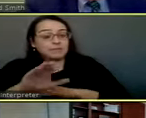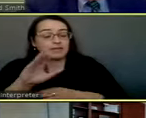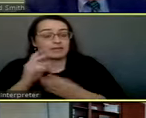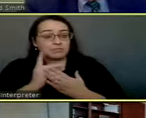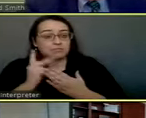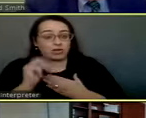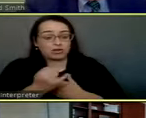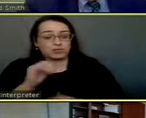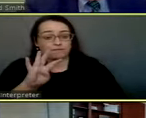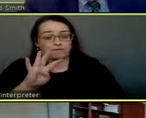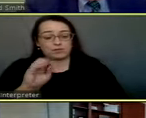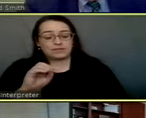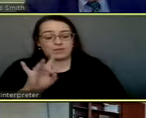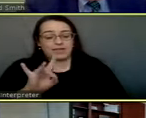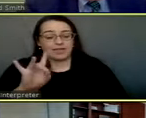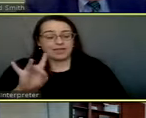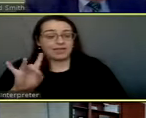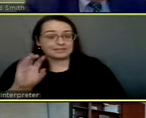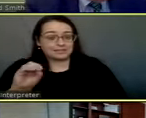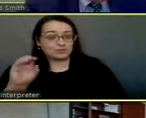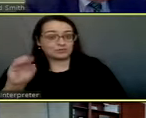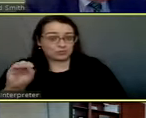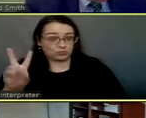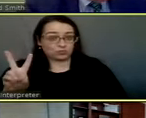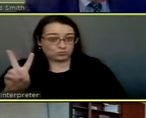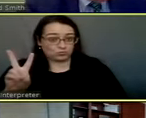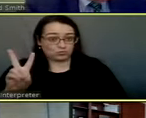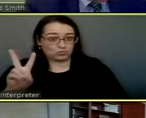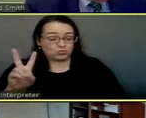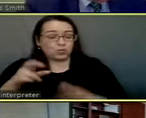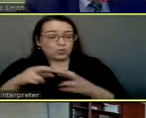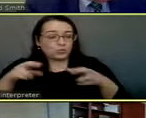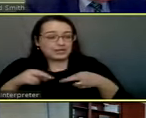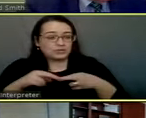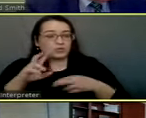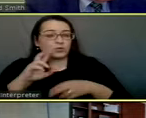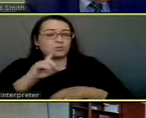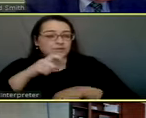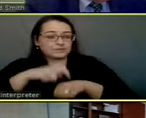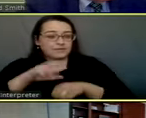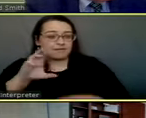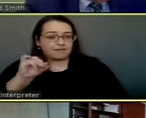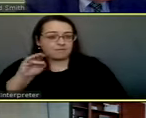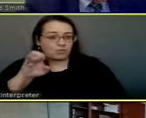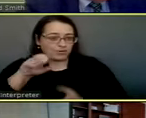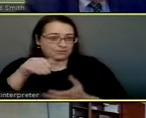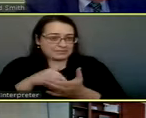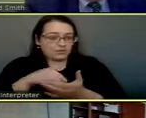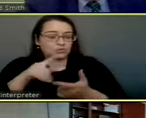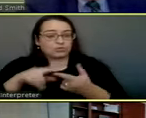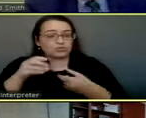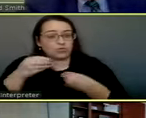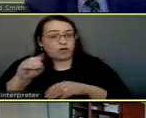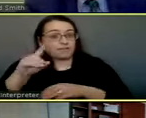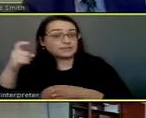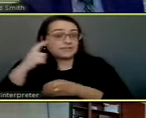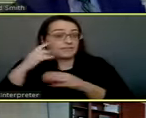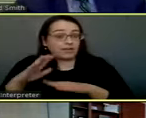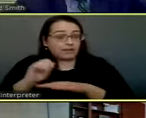4088002 regional real-time crime center to the office of the governor